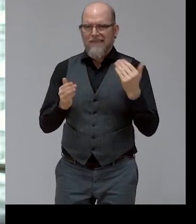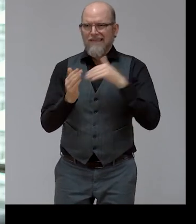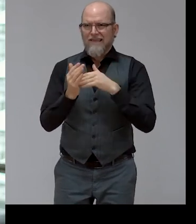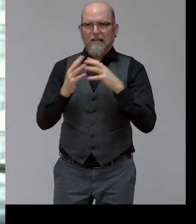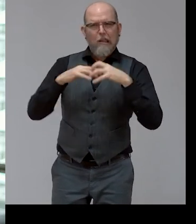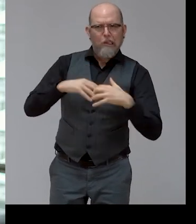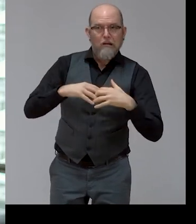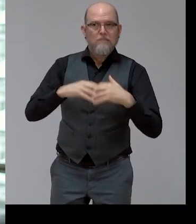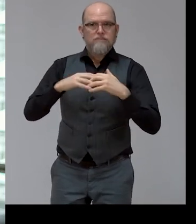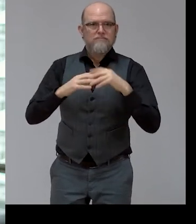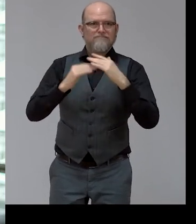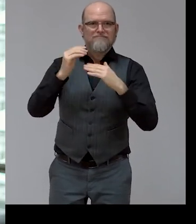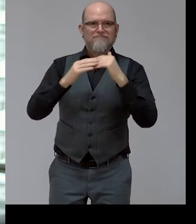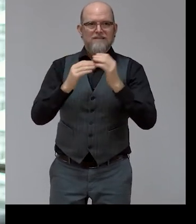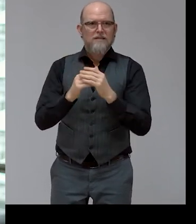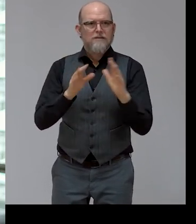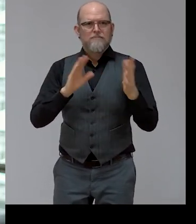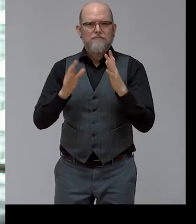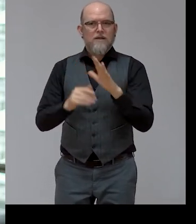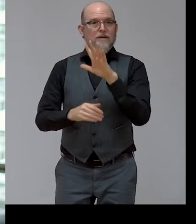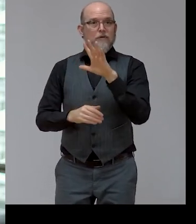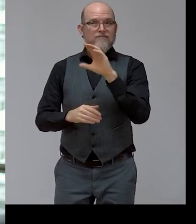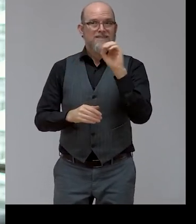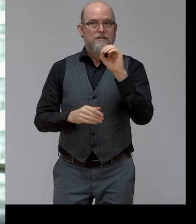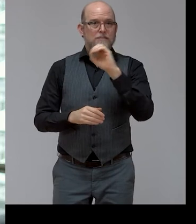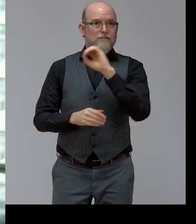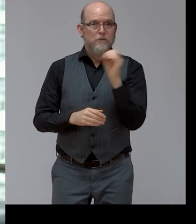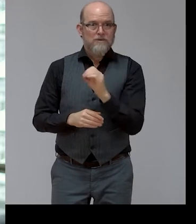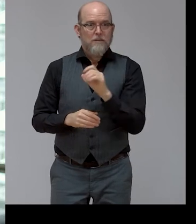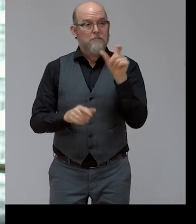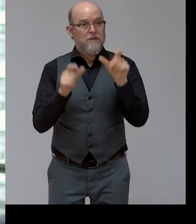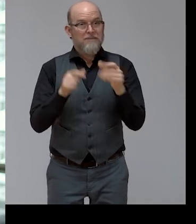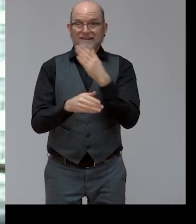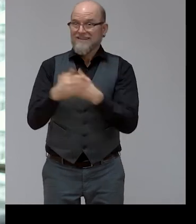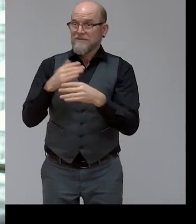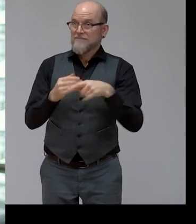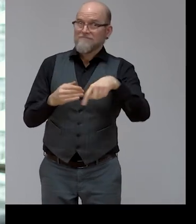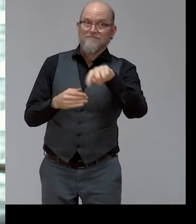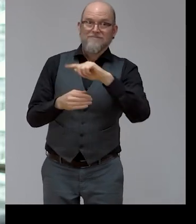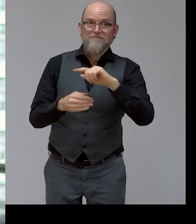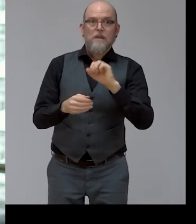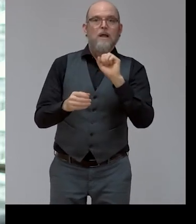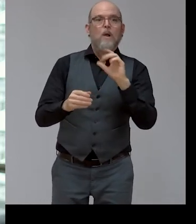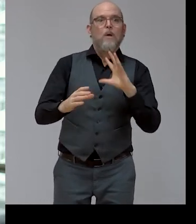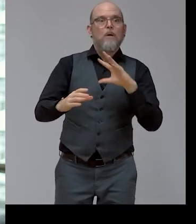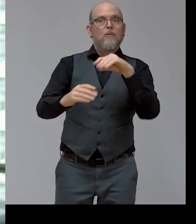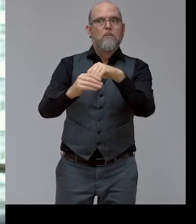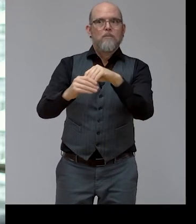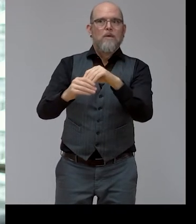50 percent of persons with disabilities participated in the labor market.